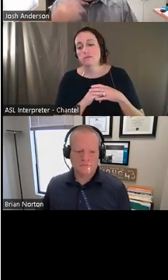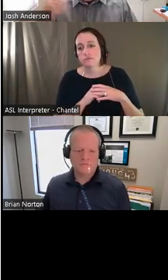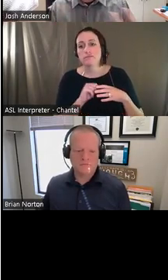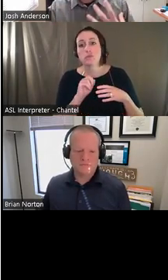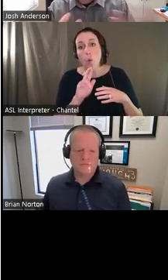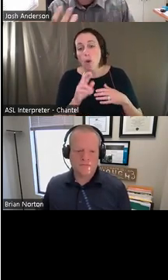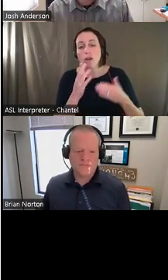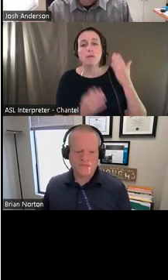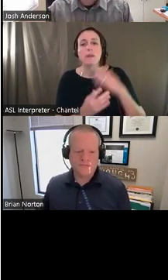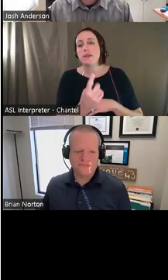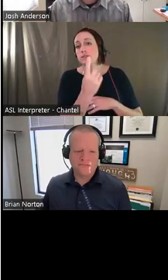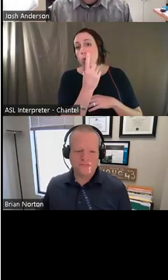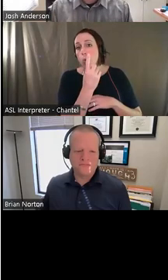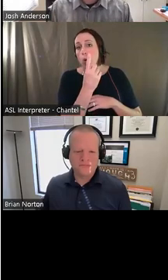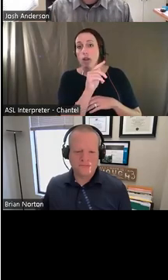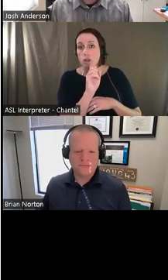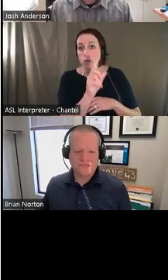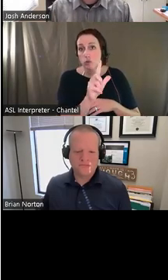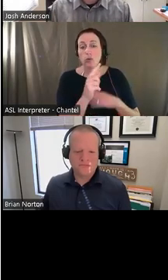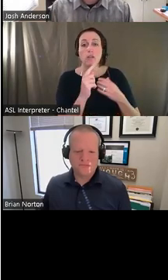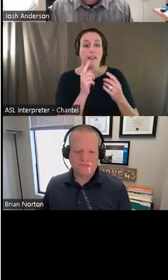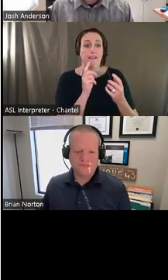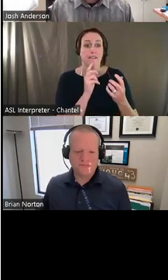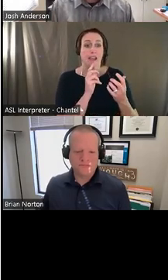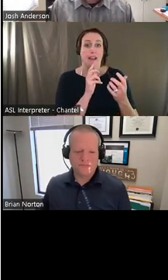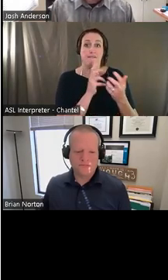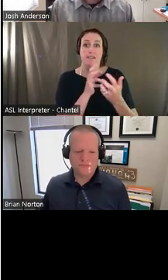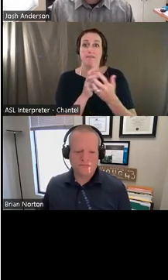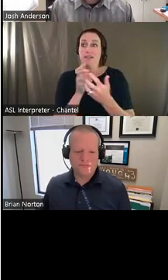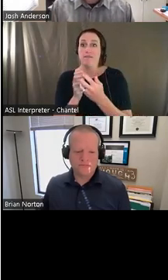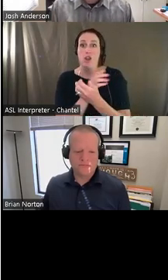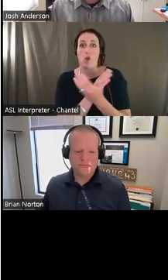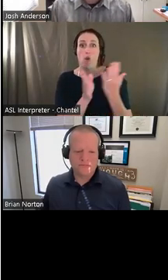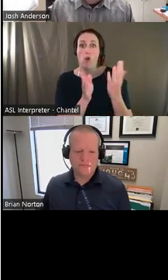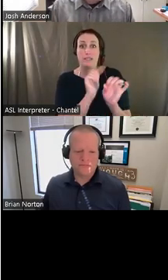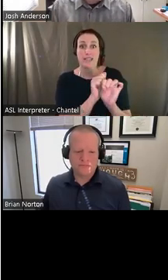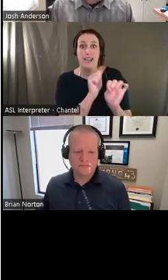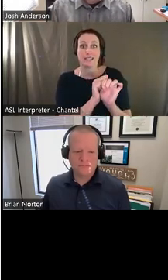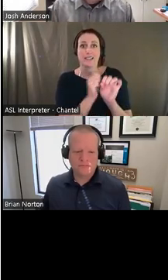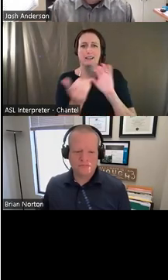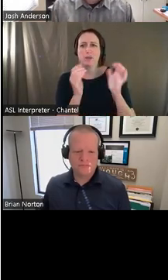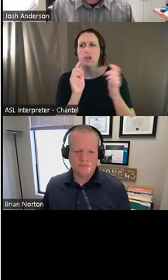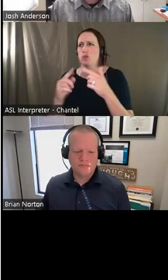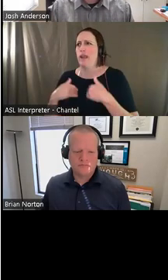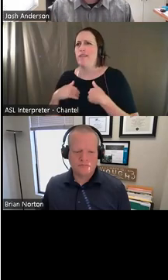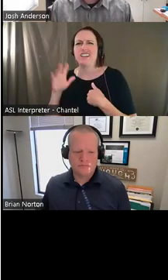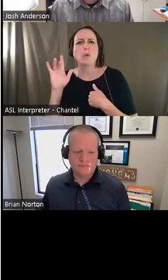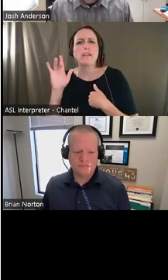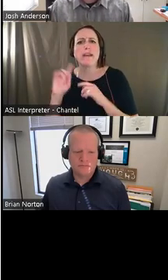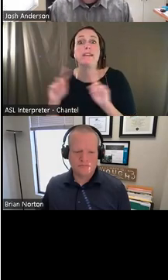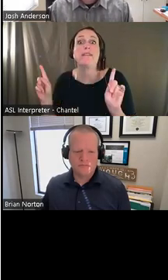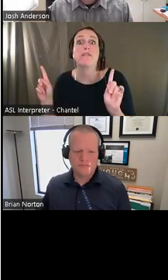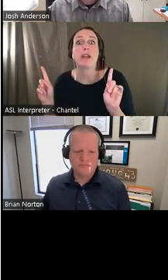opposed to having to access 25 different things to really meet these needs. And then it kind of, like I said, and you'll, you'll kind of see this go through is those